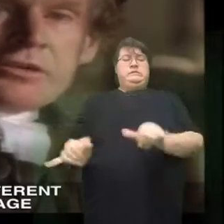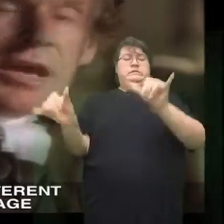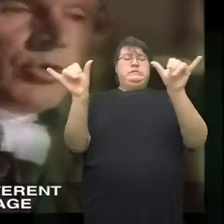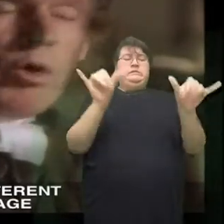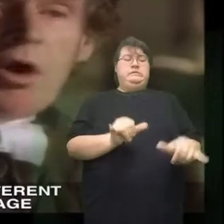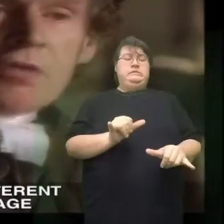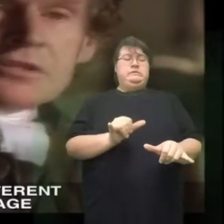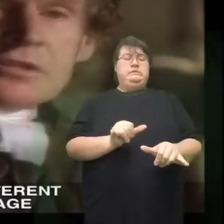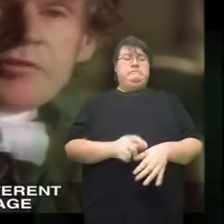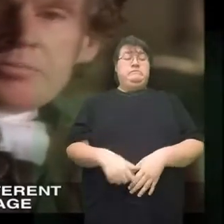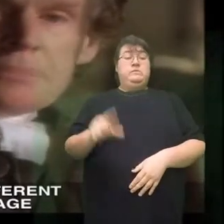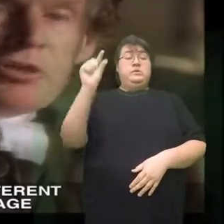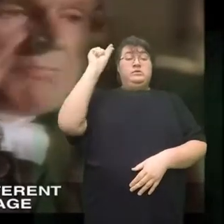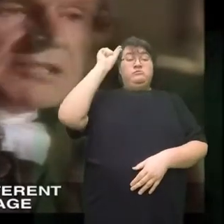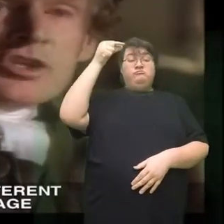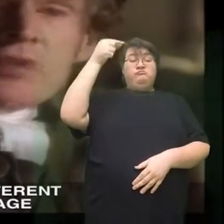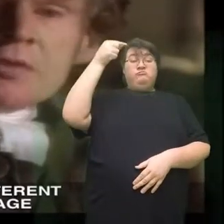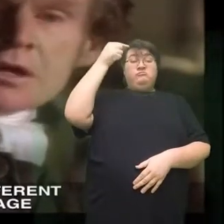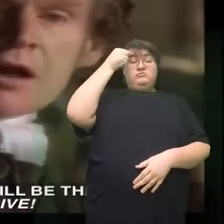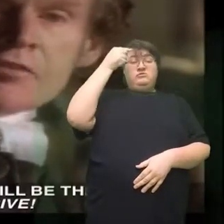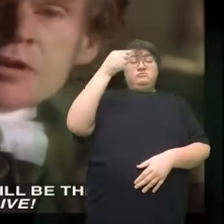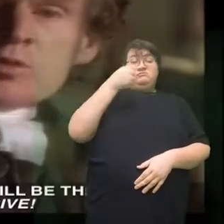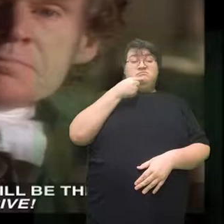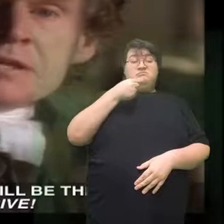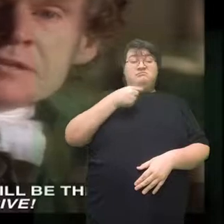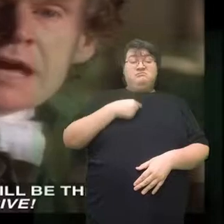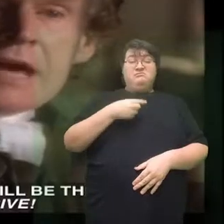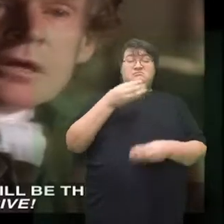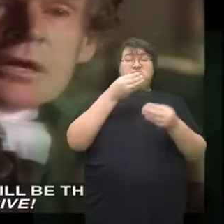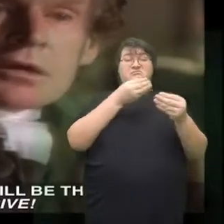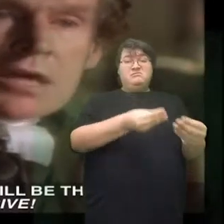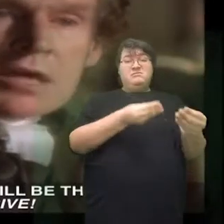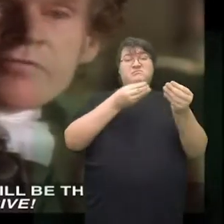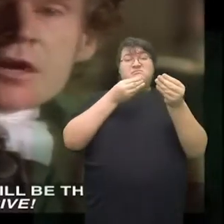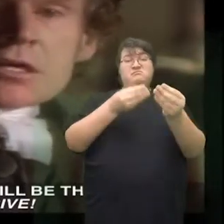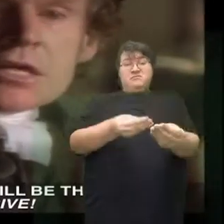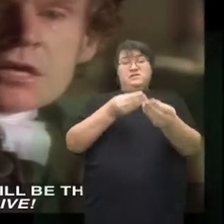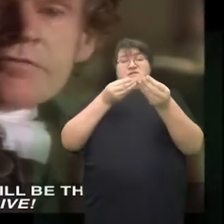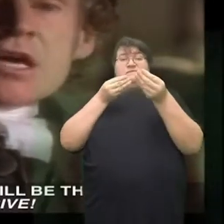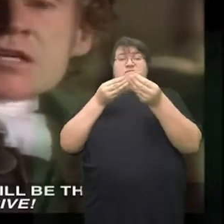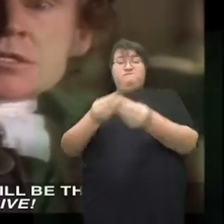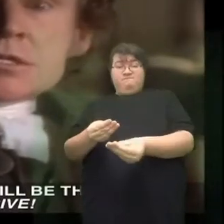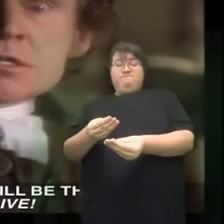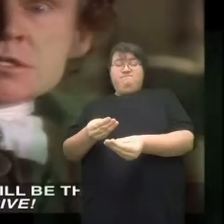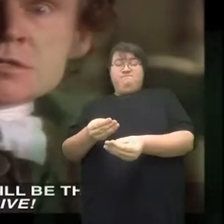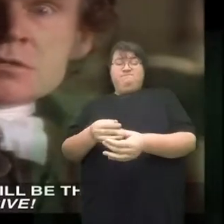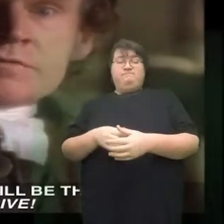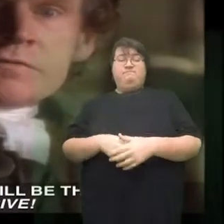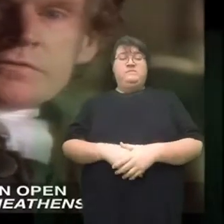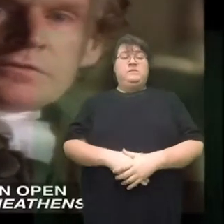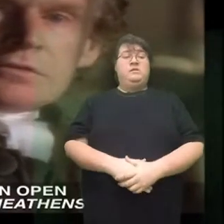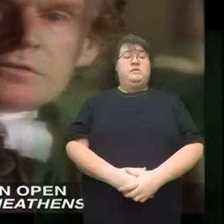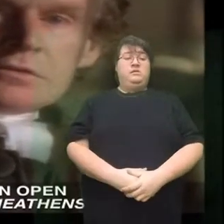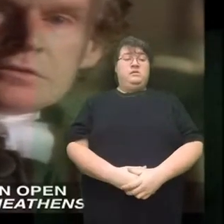United States. And to all these different people, the message from the government will be the same. Give, give, give.